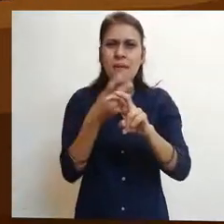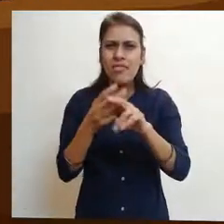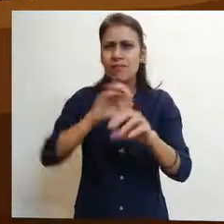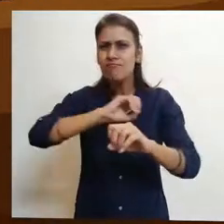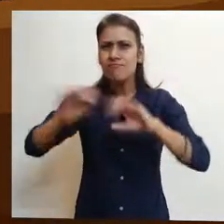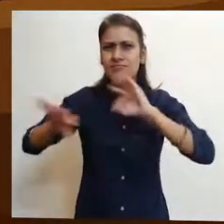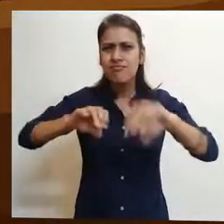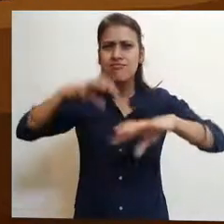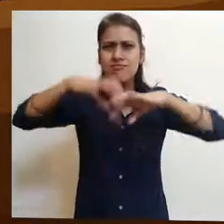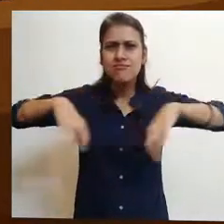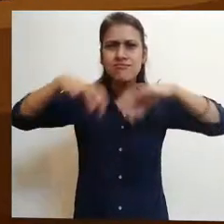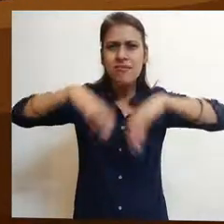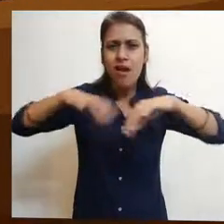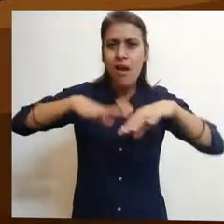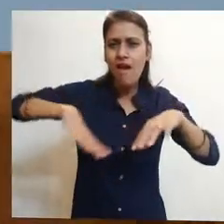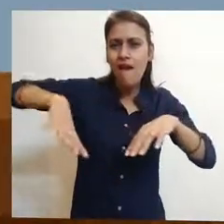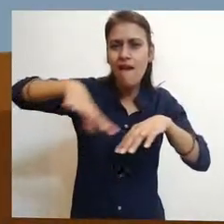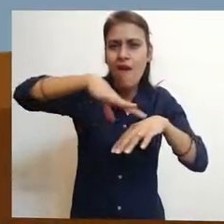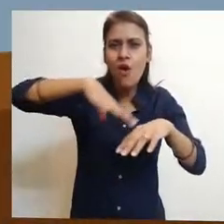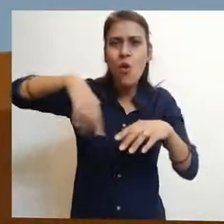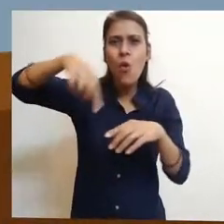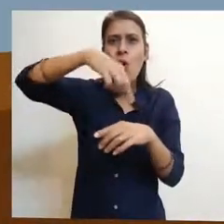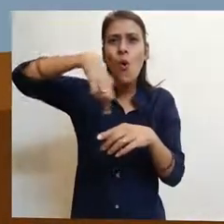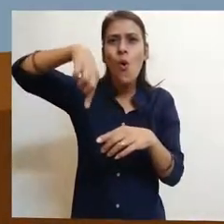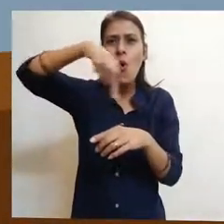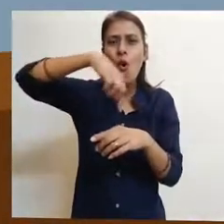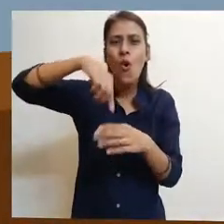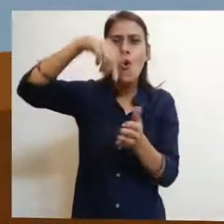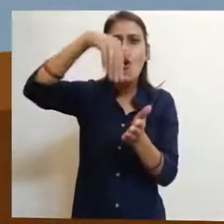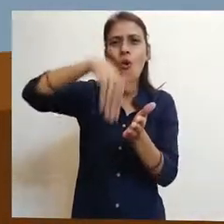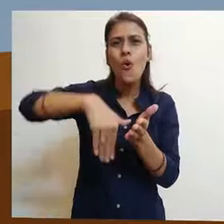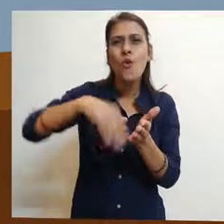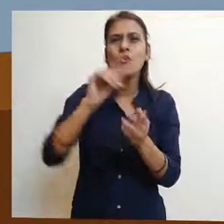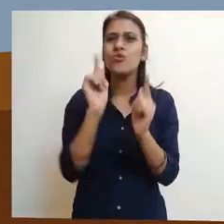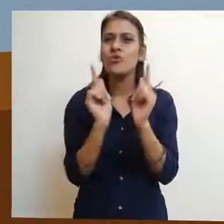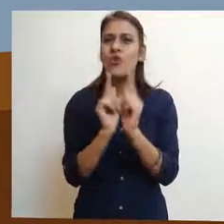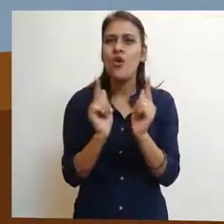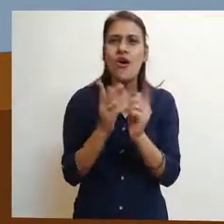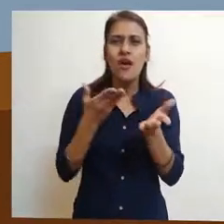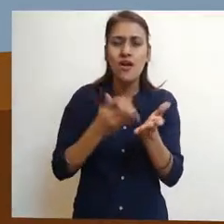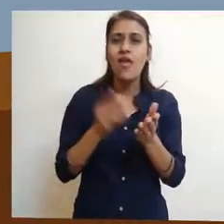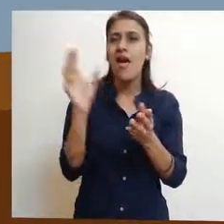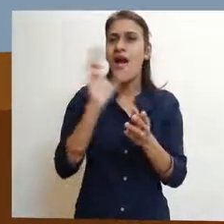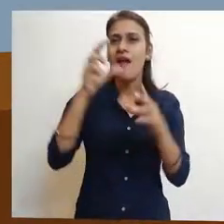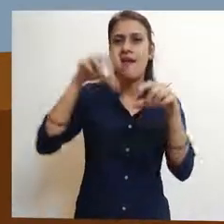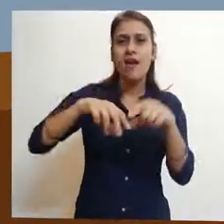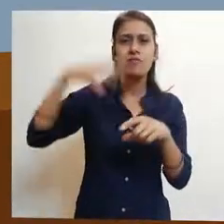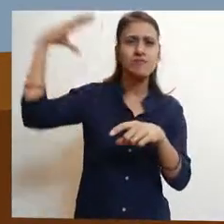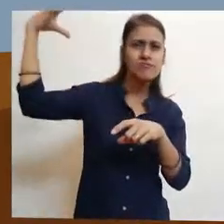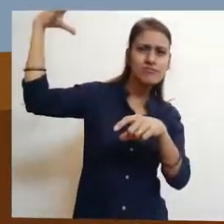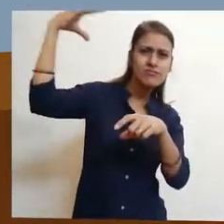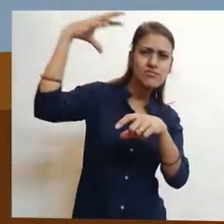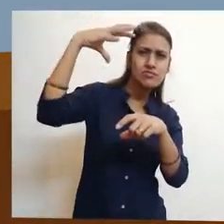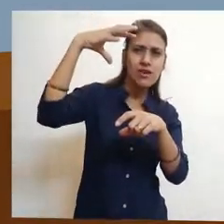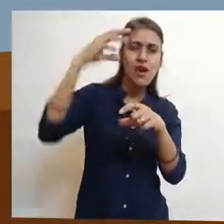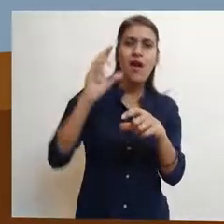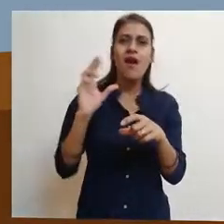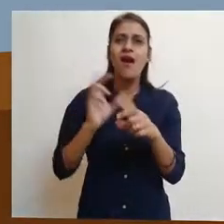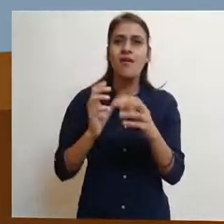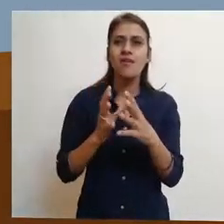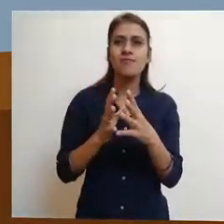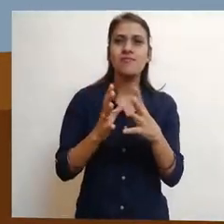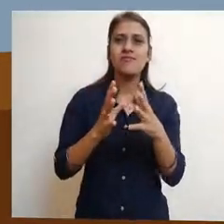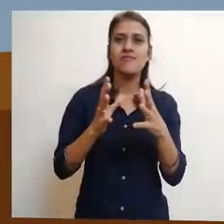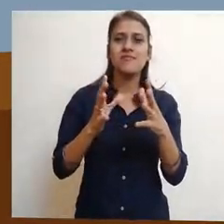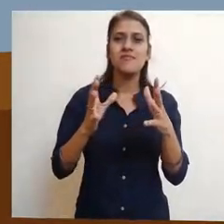she brought in the hole and there, underneath the hot sun, she laid